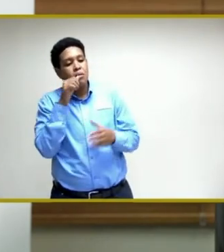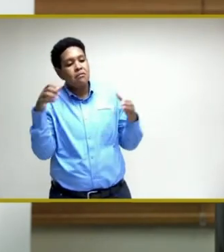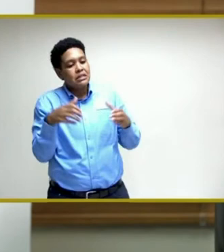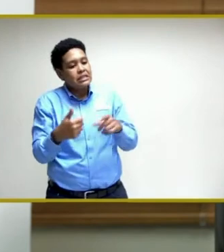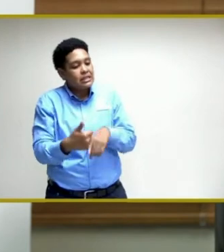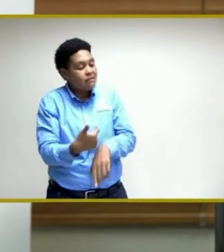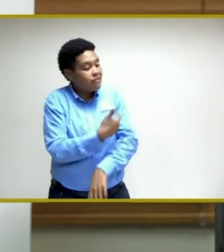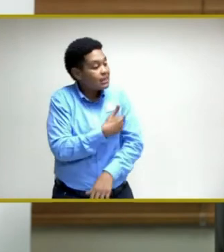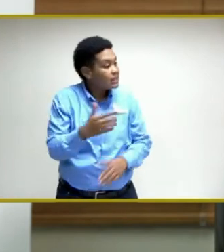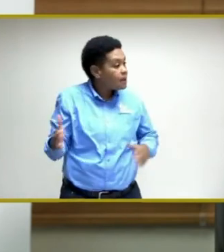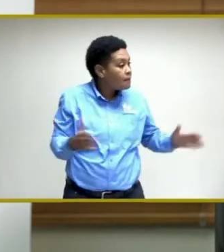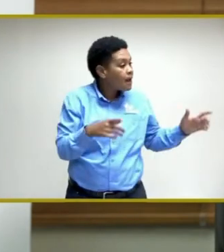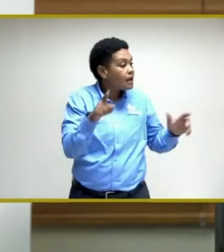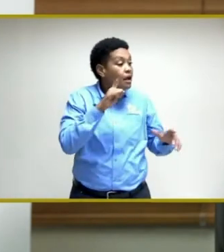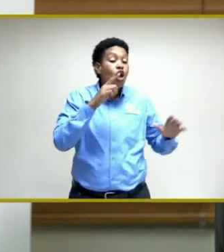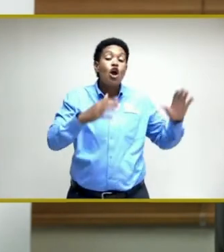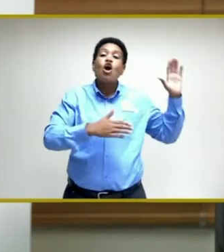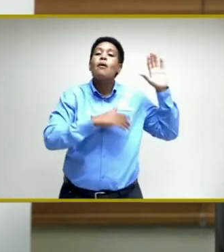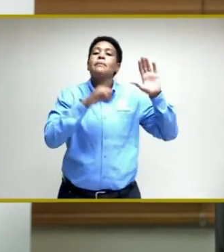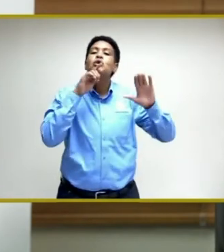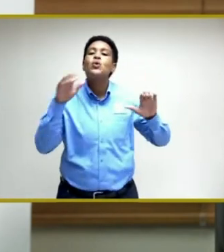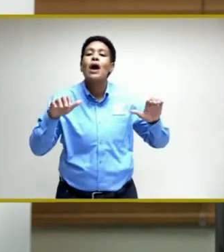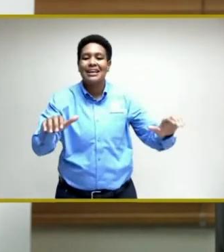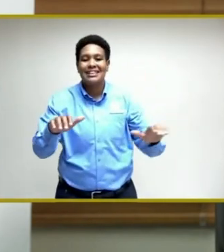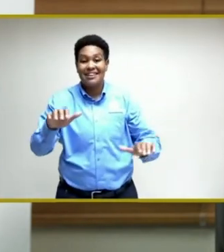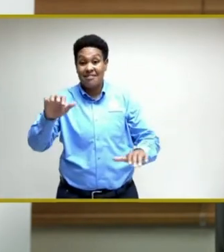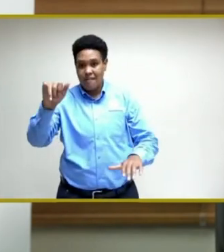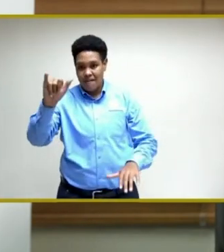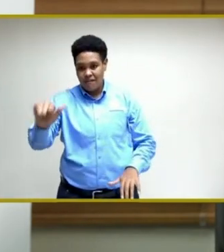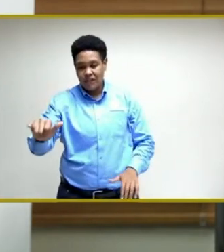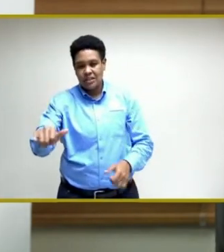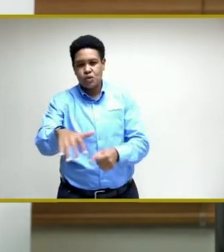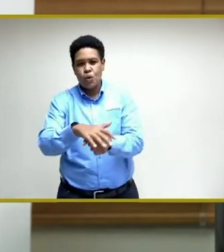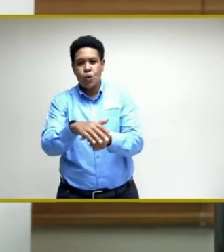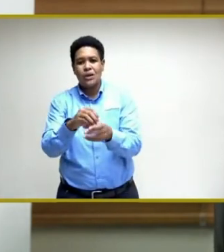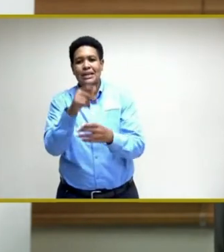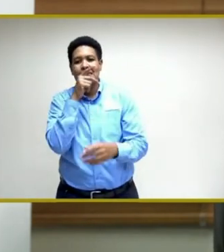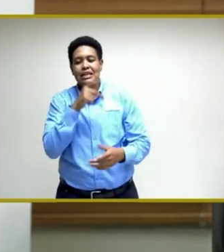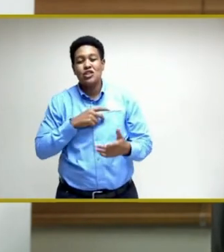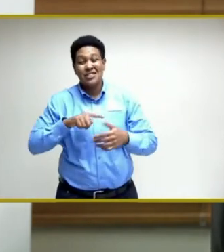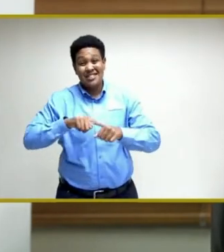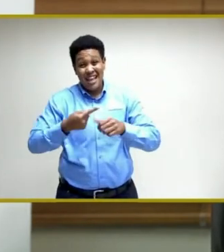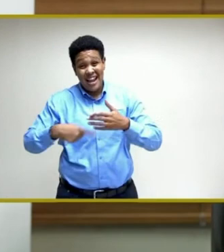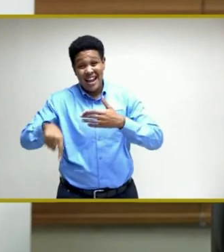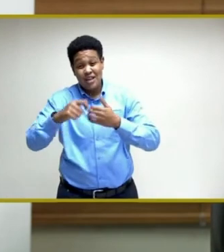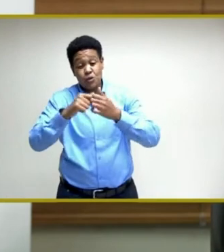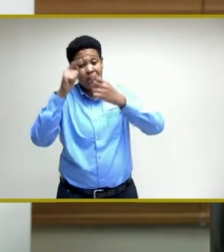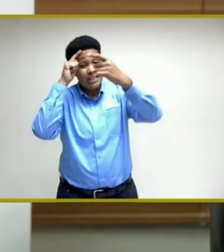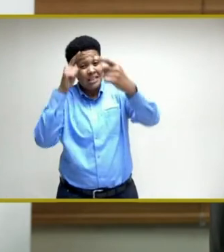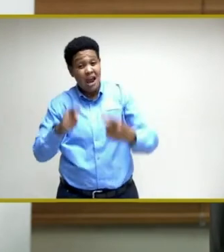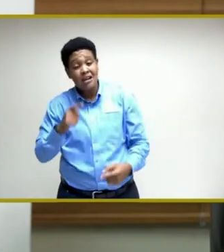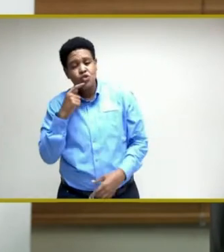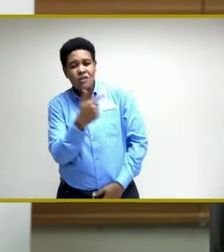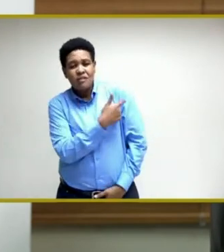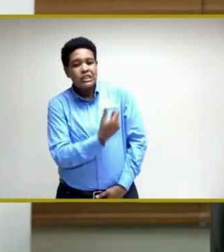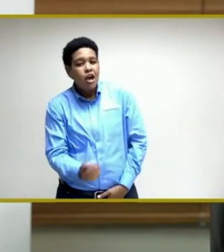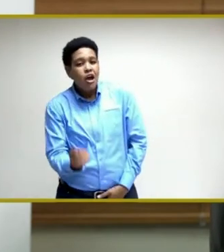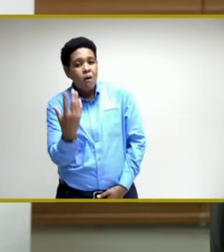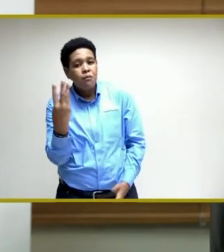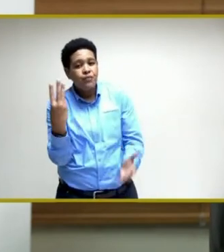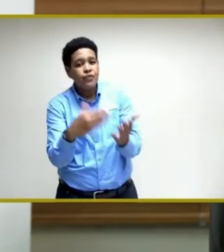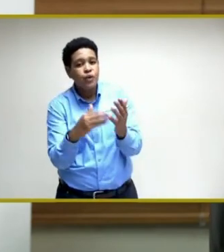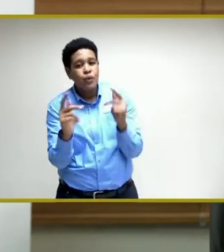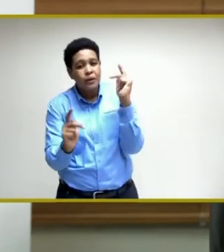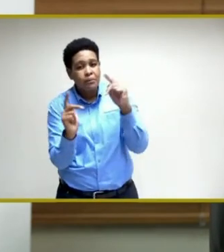initiative, that they have committed to activating a fixed site in Kingston beginning next week, with a target to vaccinate some 6,000